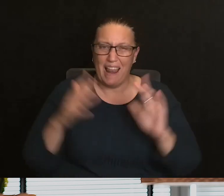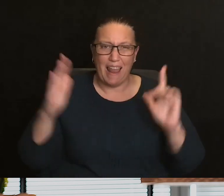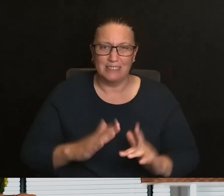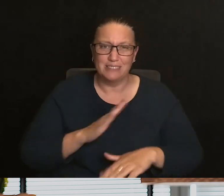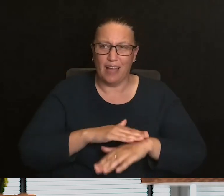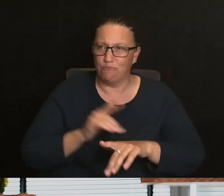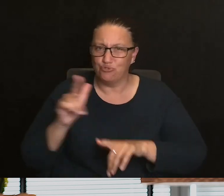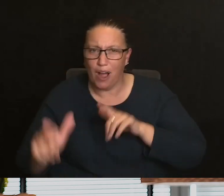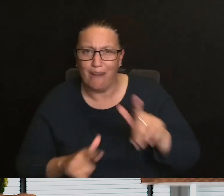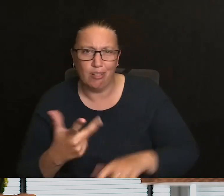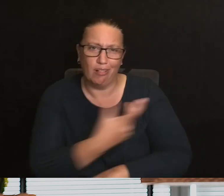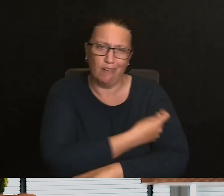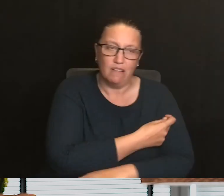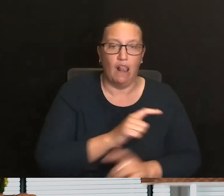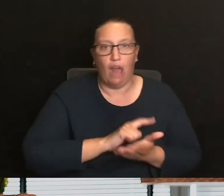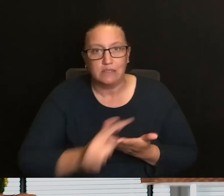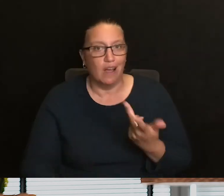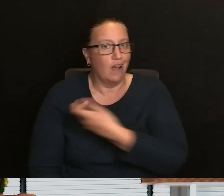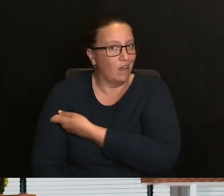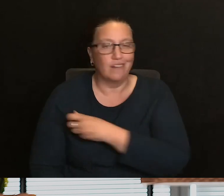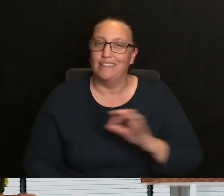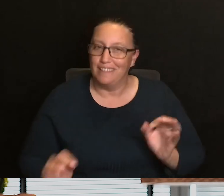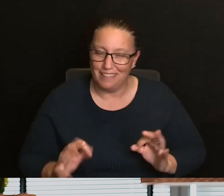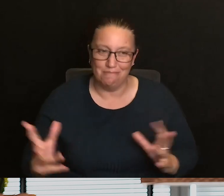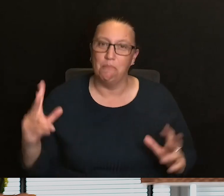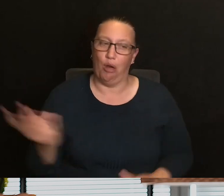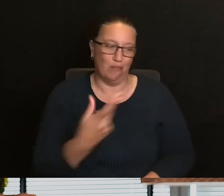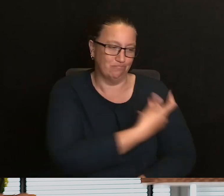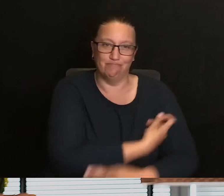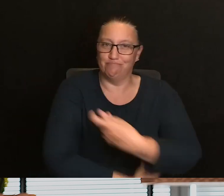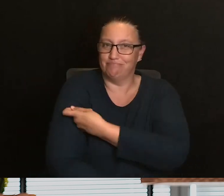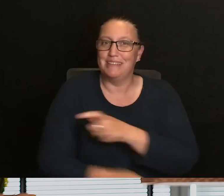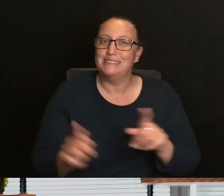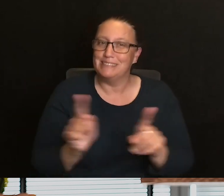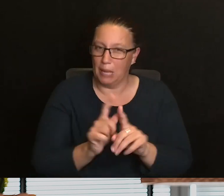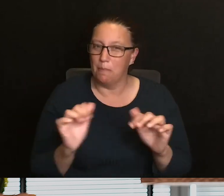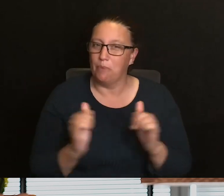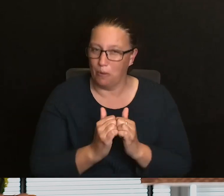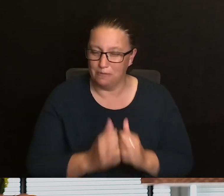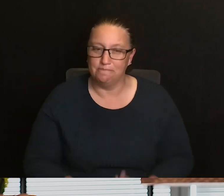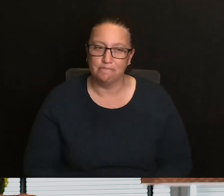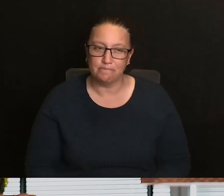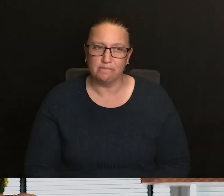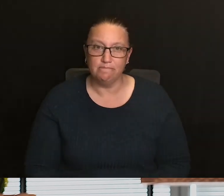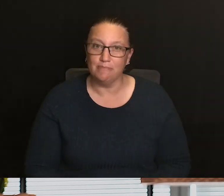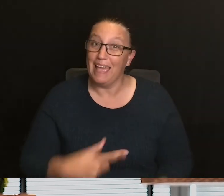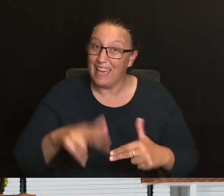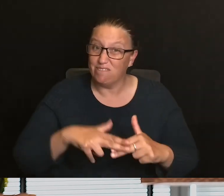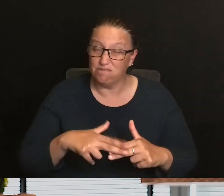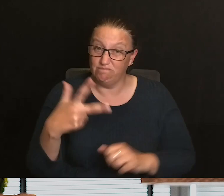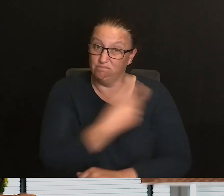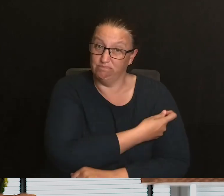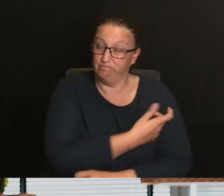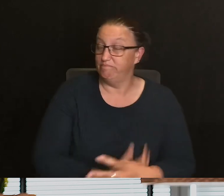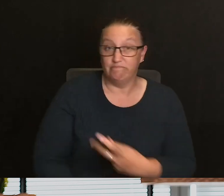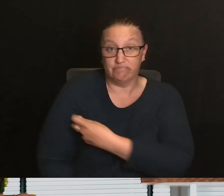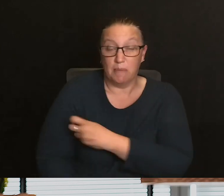for yourself and for your older family members will help to reduce the risk of severe illness or hospitalisation and